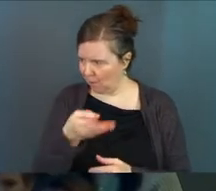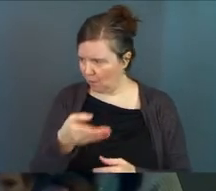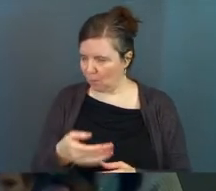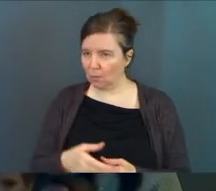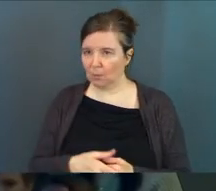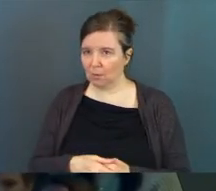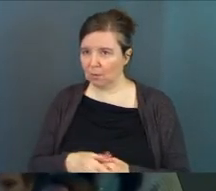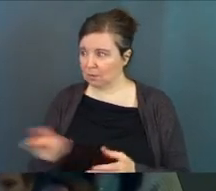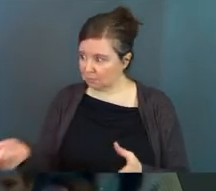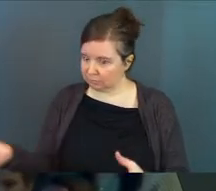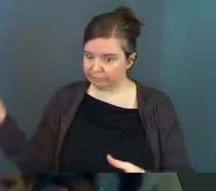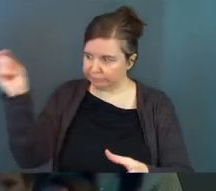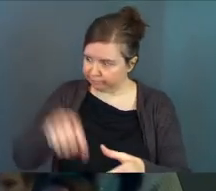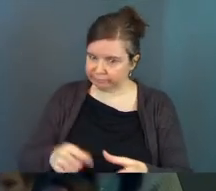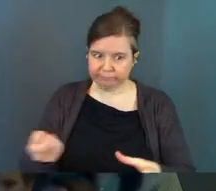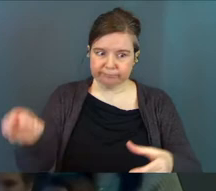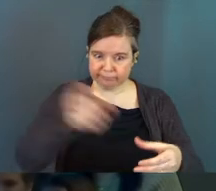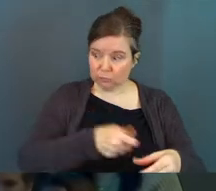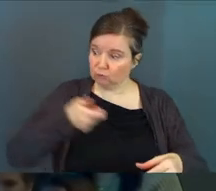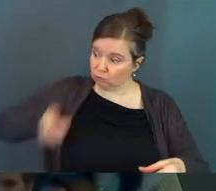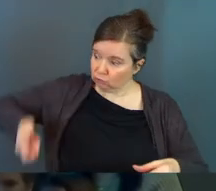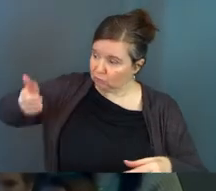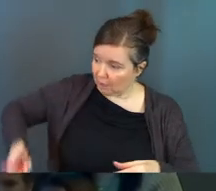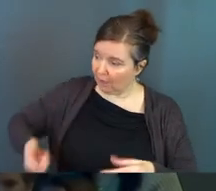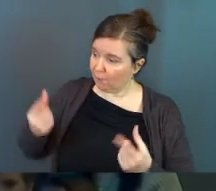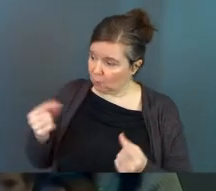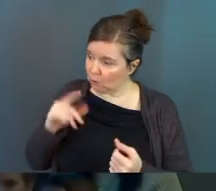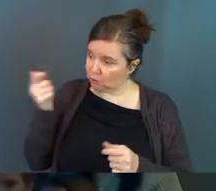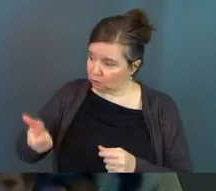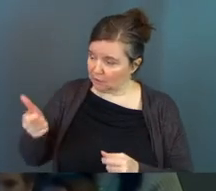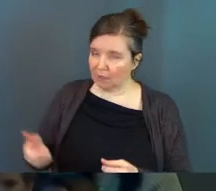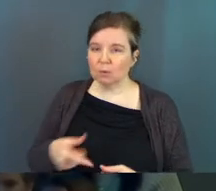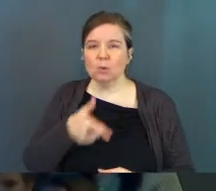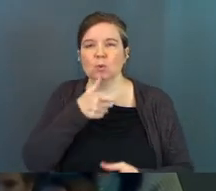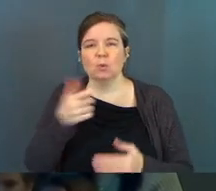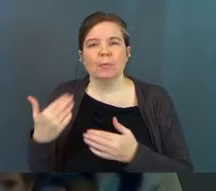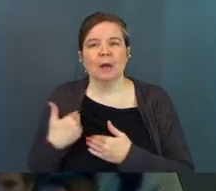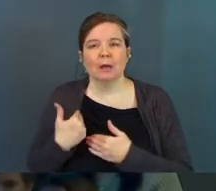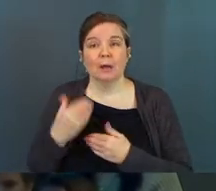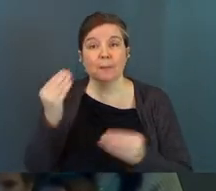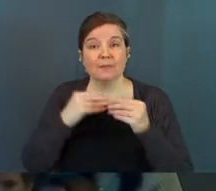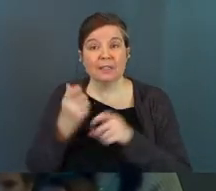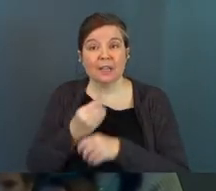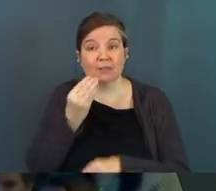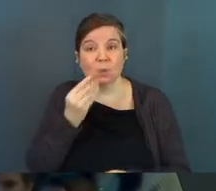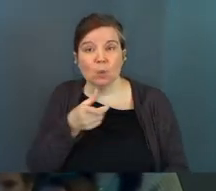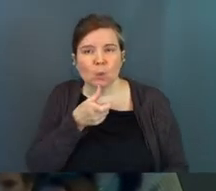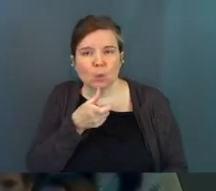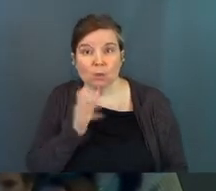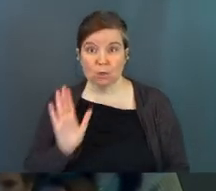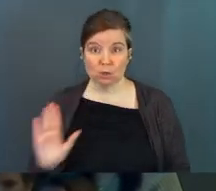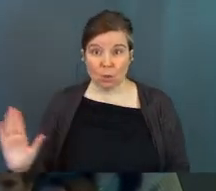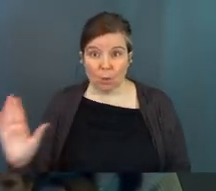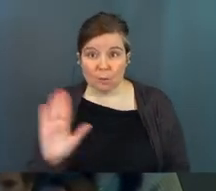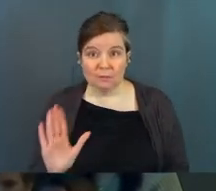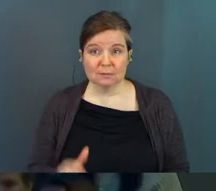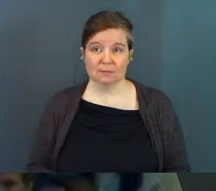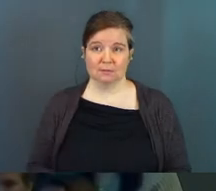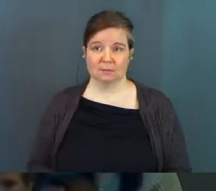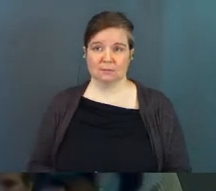and slap some mac and cheese on your plate. Like, you have to do it. Whose responsibility is it to get the food? Yours.